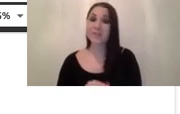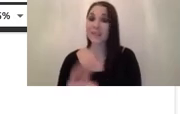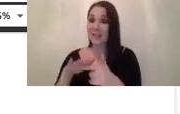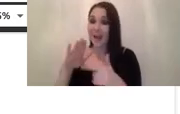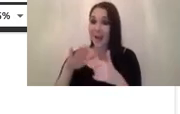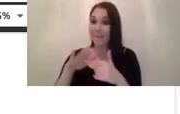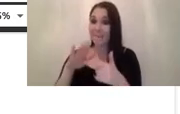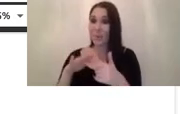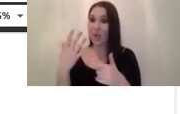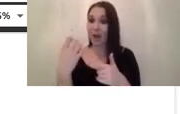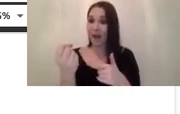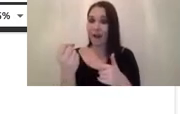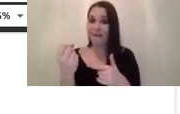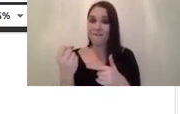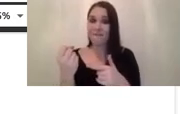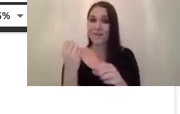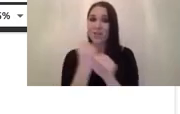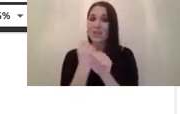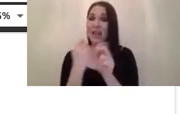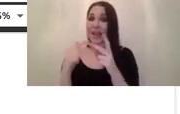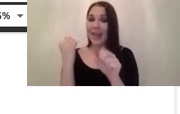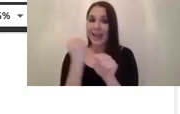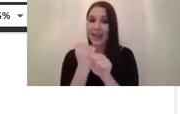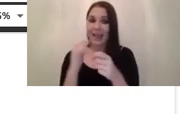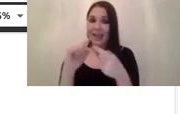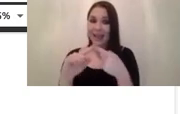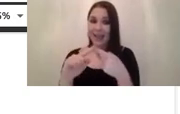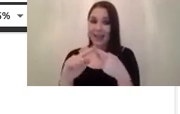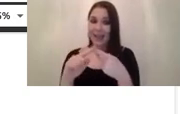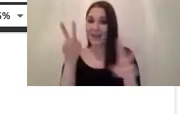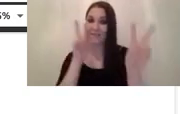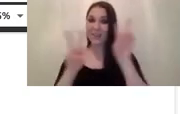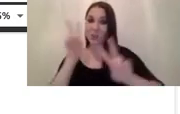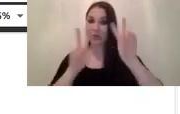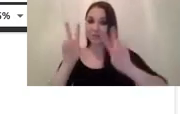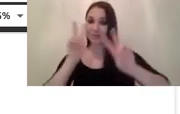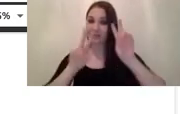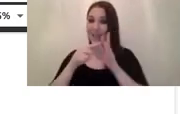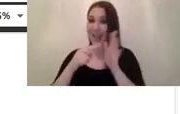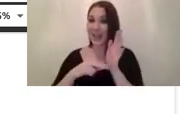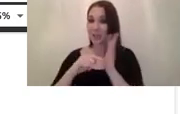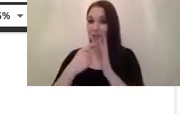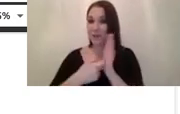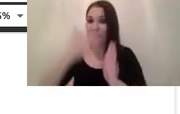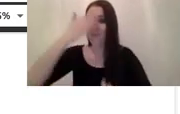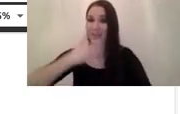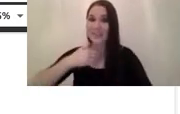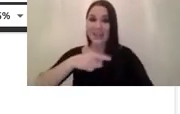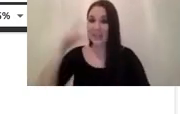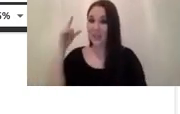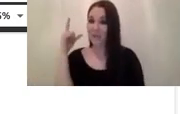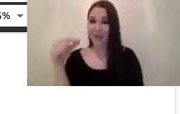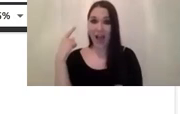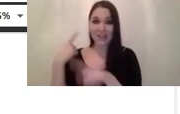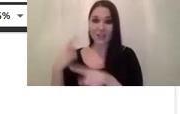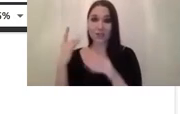we have the gigi the gigi vision interface this is by far the fastest growing interface in the market